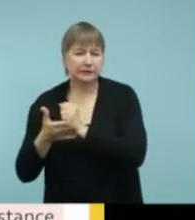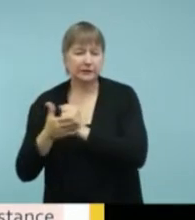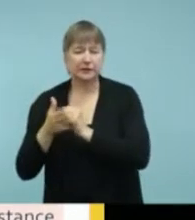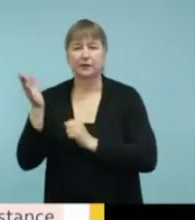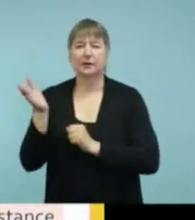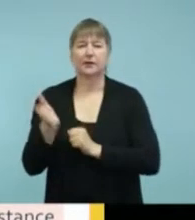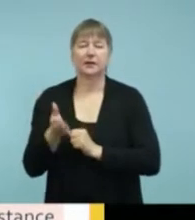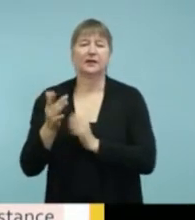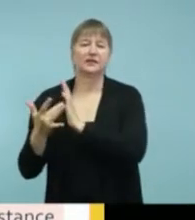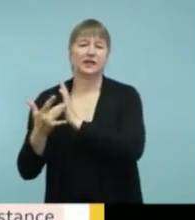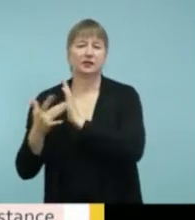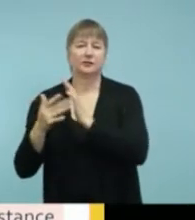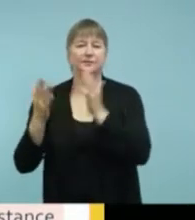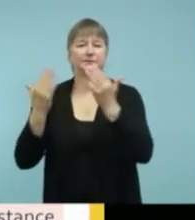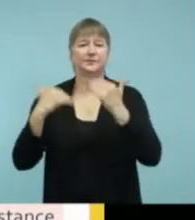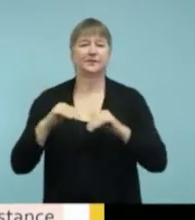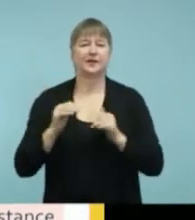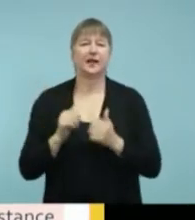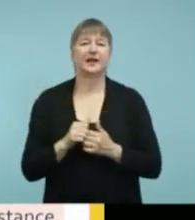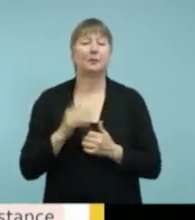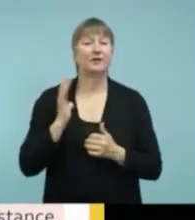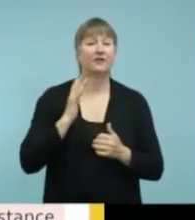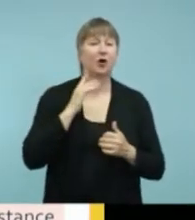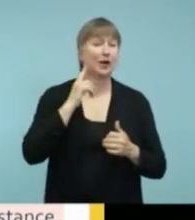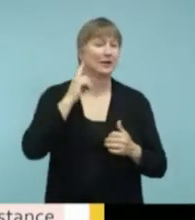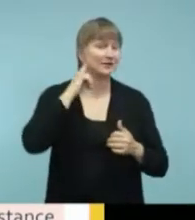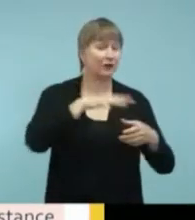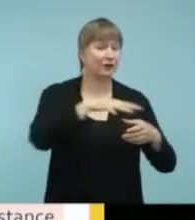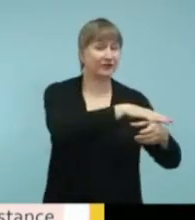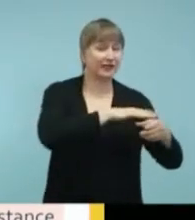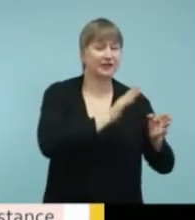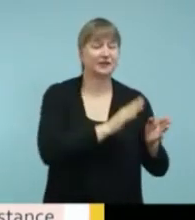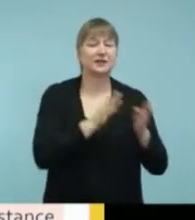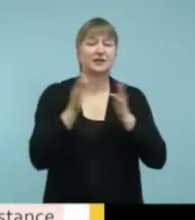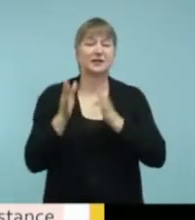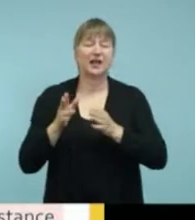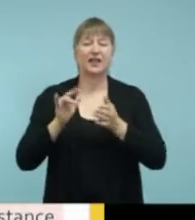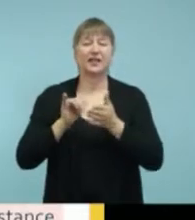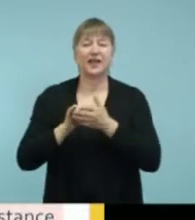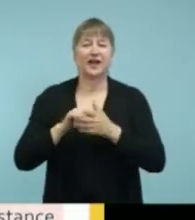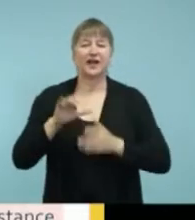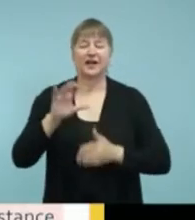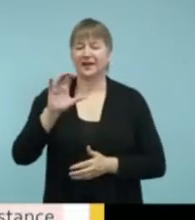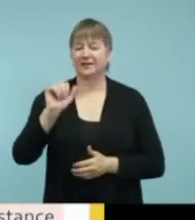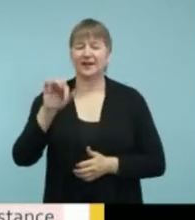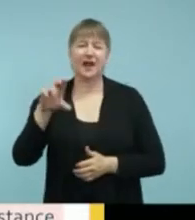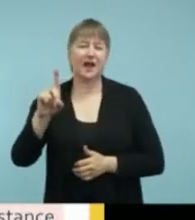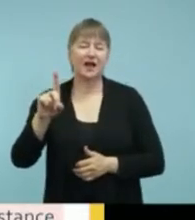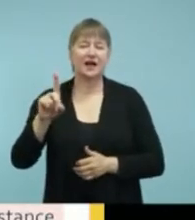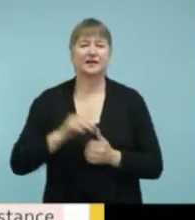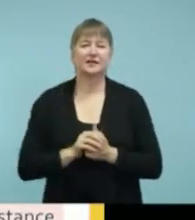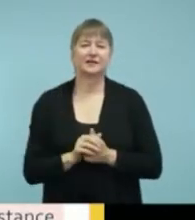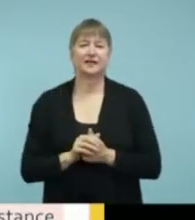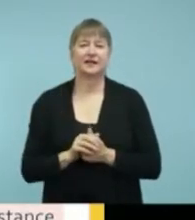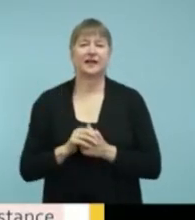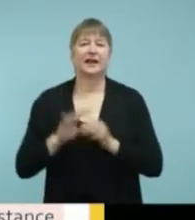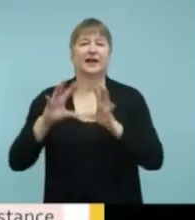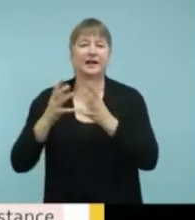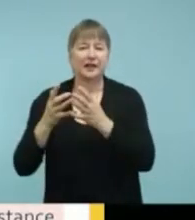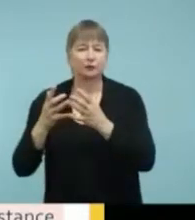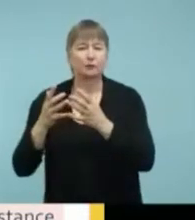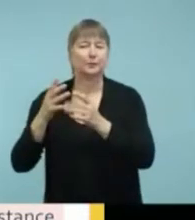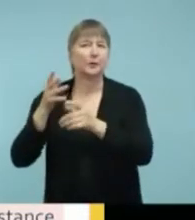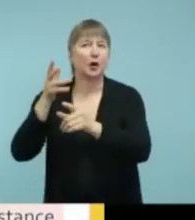call them CADS, classroom audio distribution systems. And then what